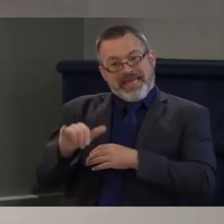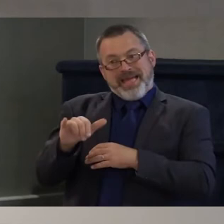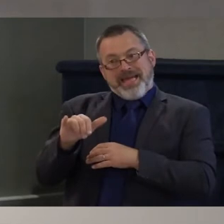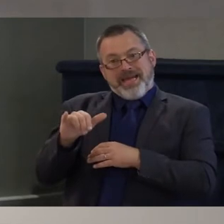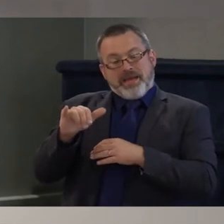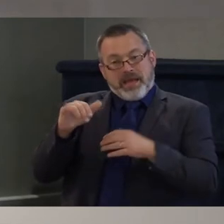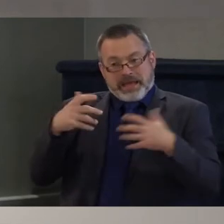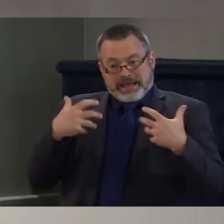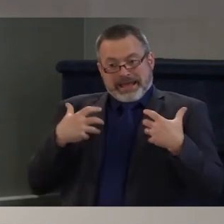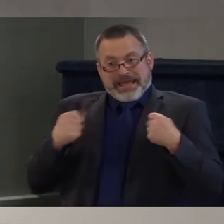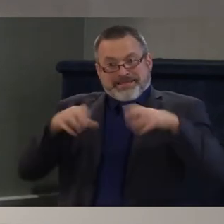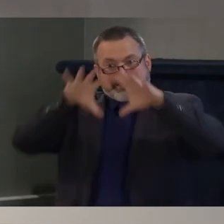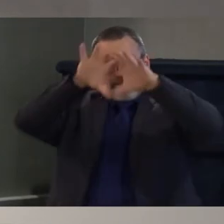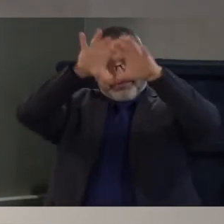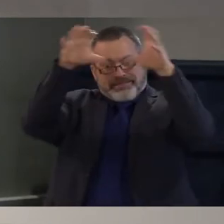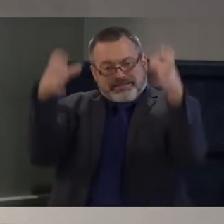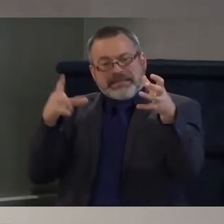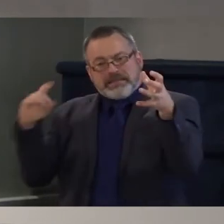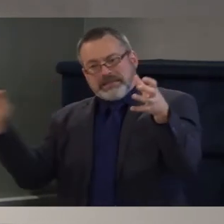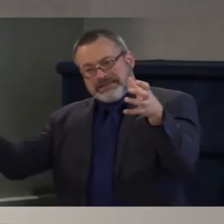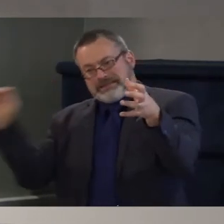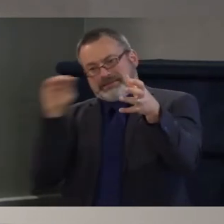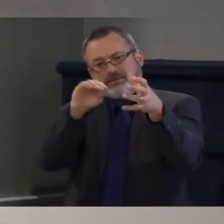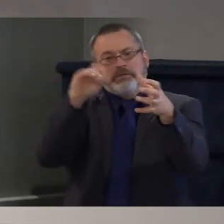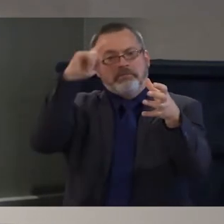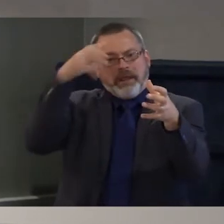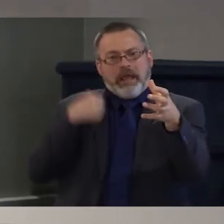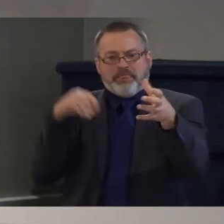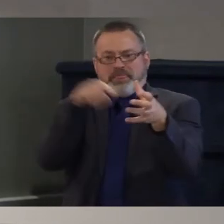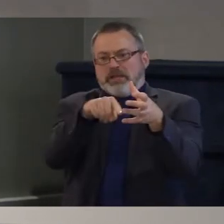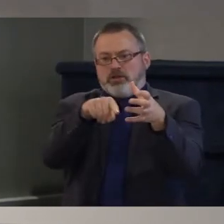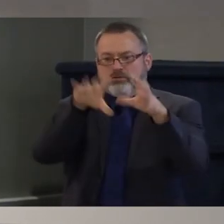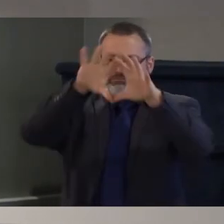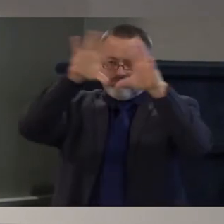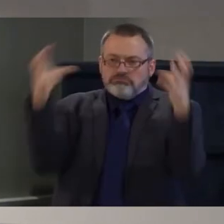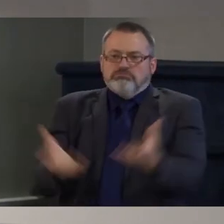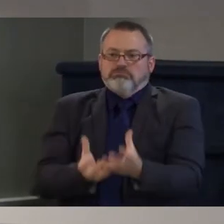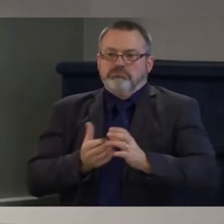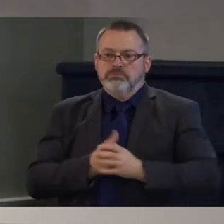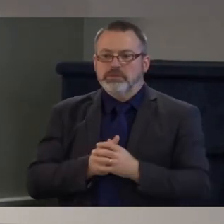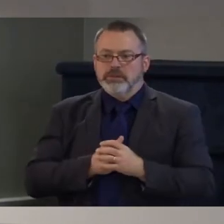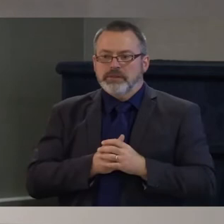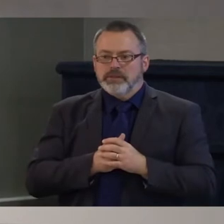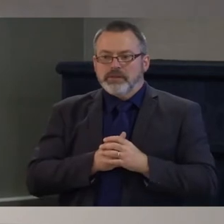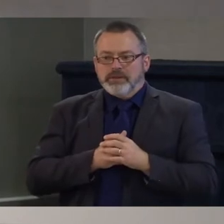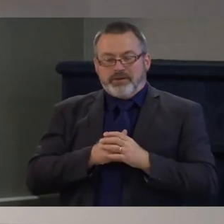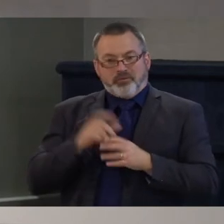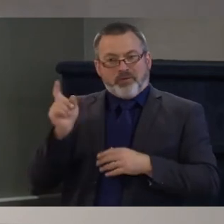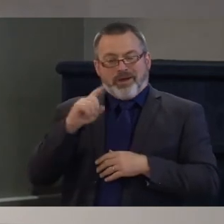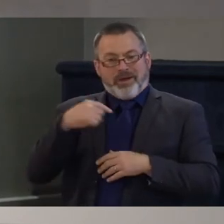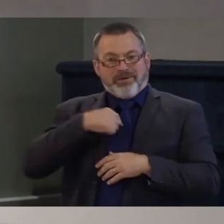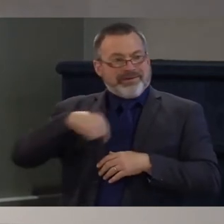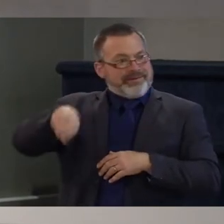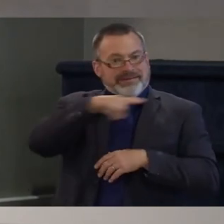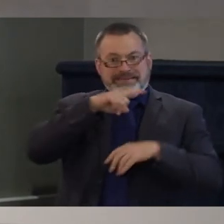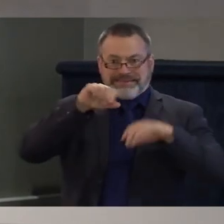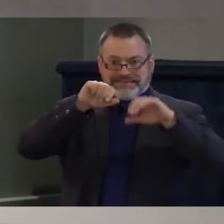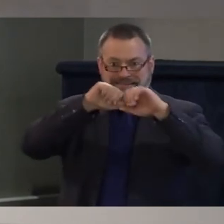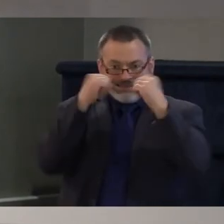to the extent that it's not on the umbrella of health it's under the umbrella of creating a society that gives us pathways to meaning through community